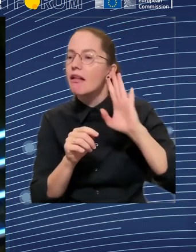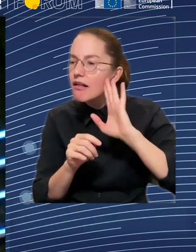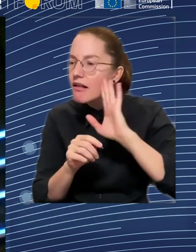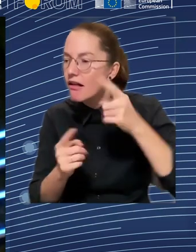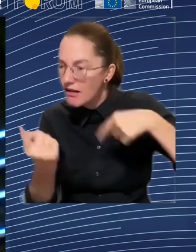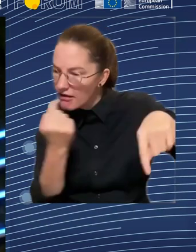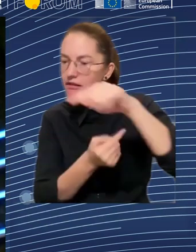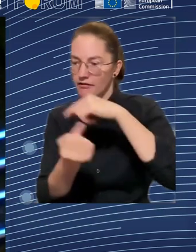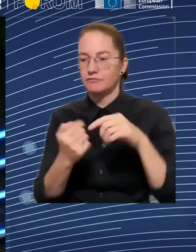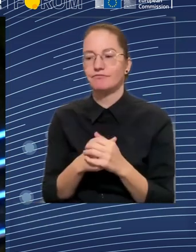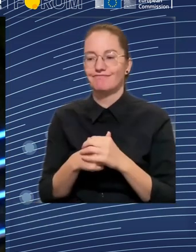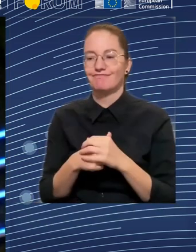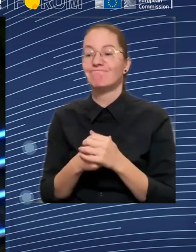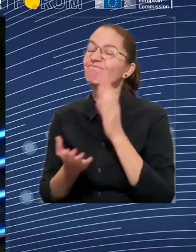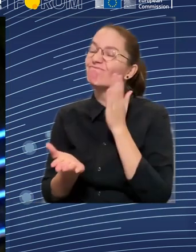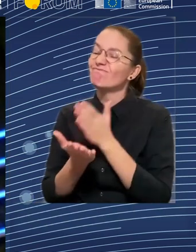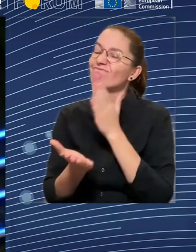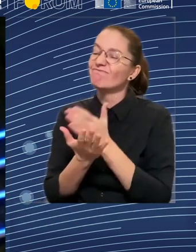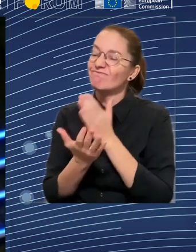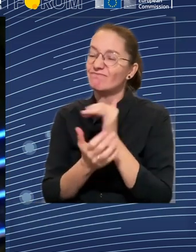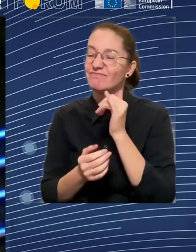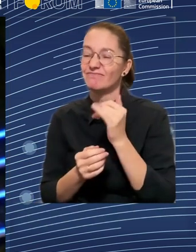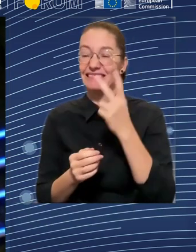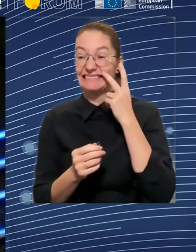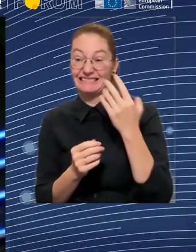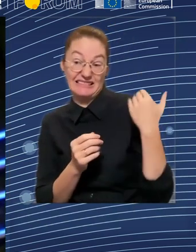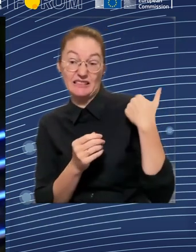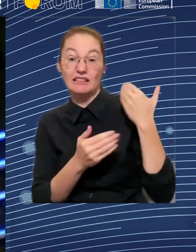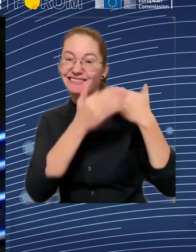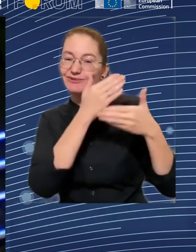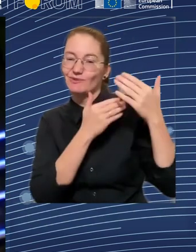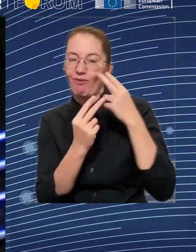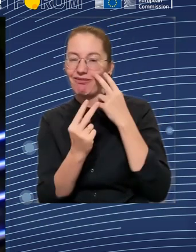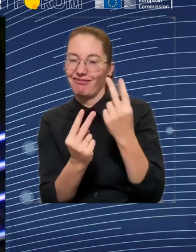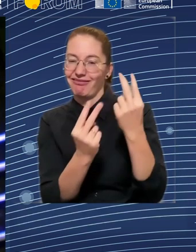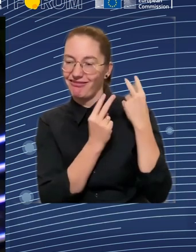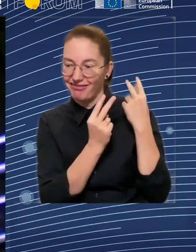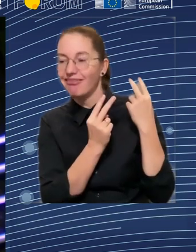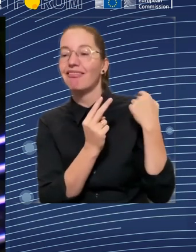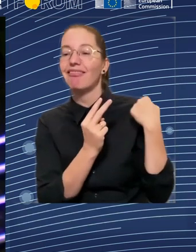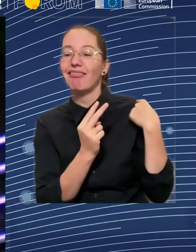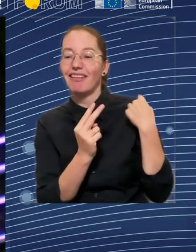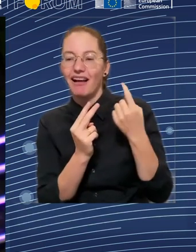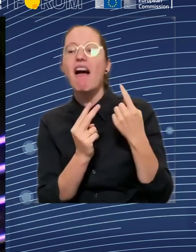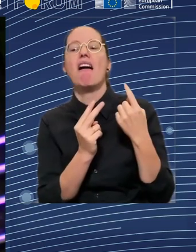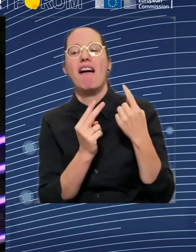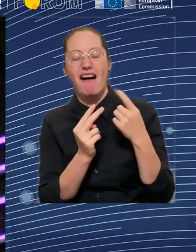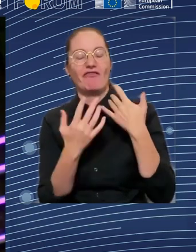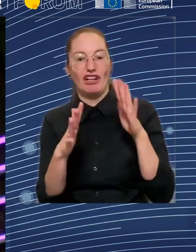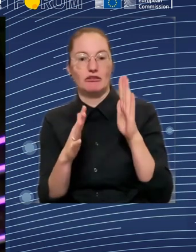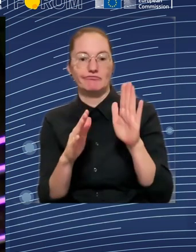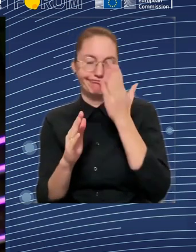policymakers, but also regional and local policymakers, to come up with policy responses and to organize, indeed,